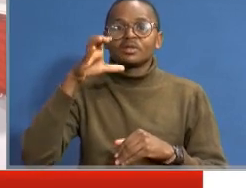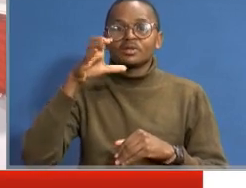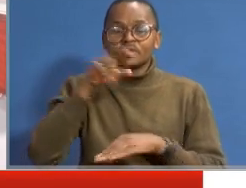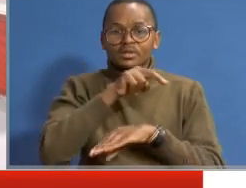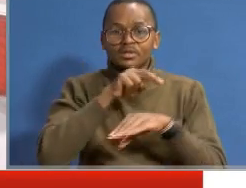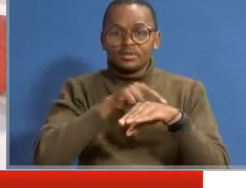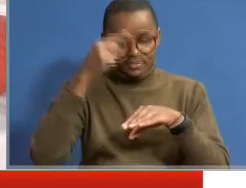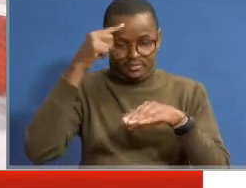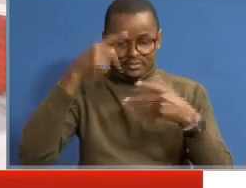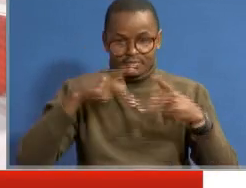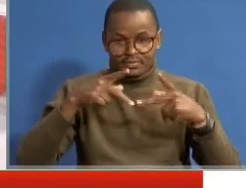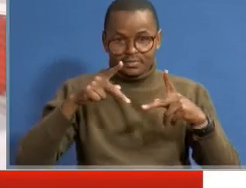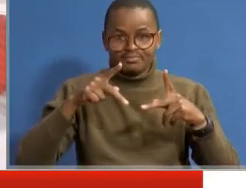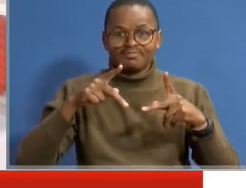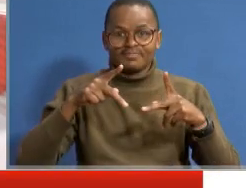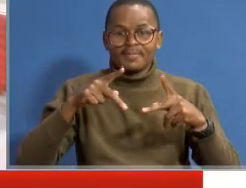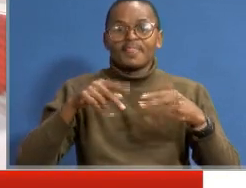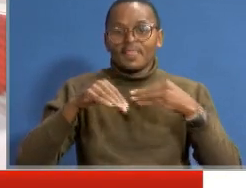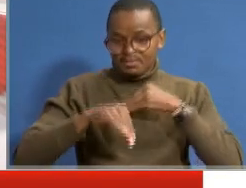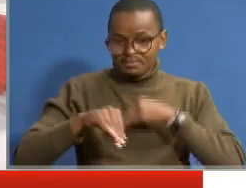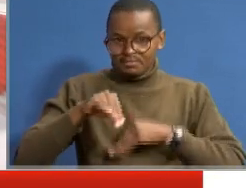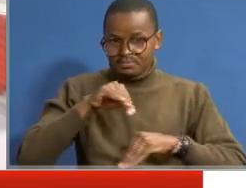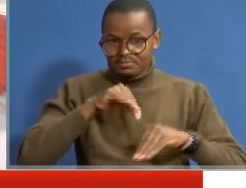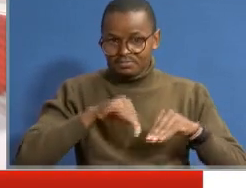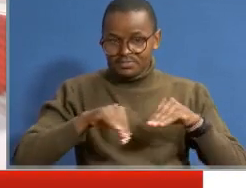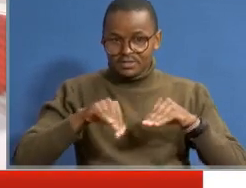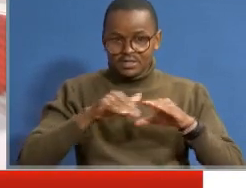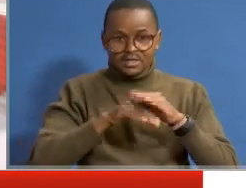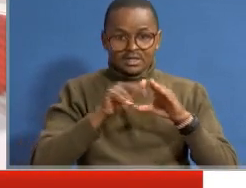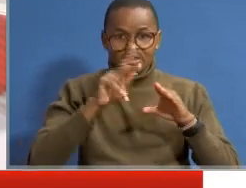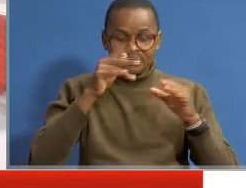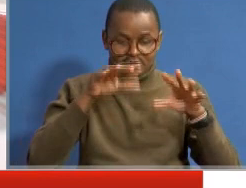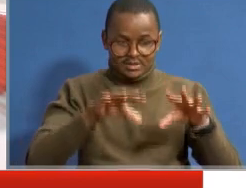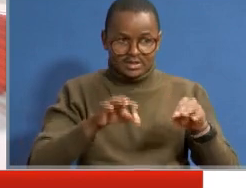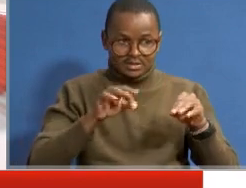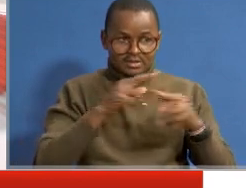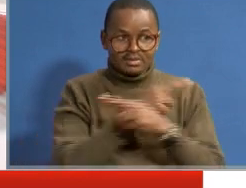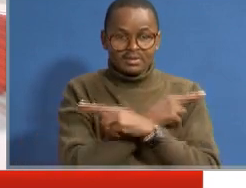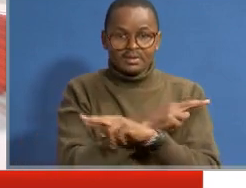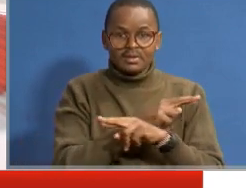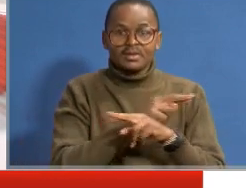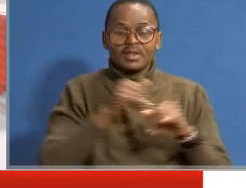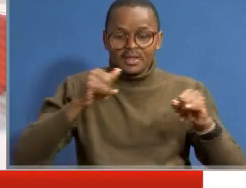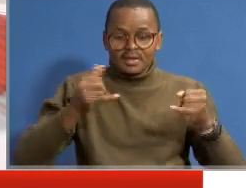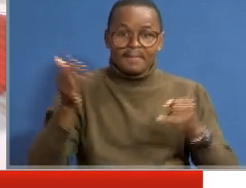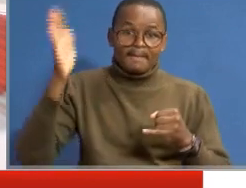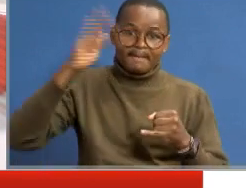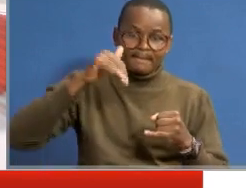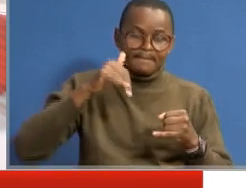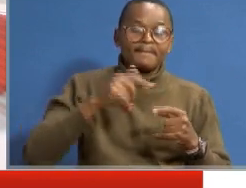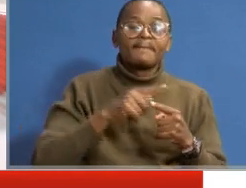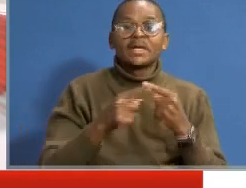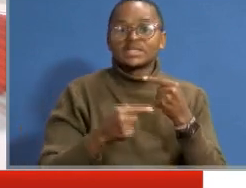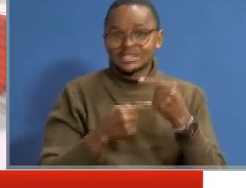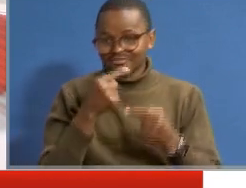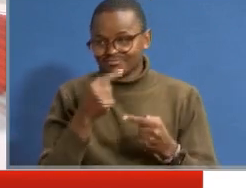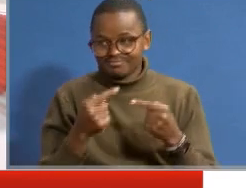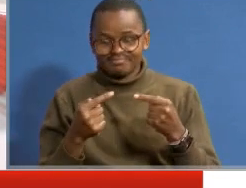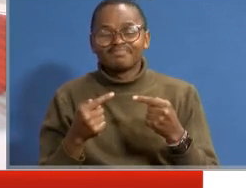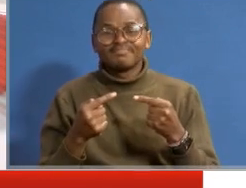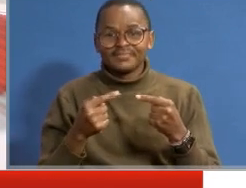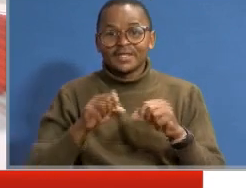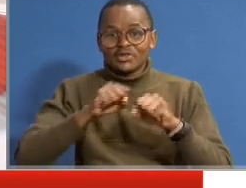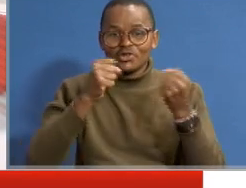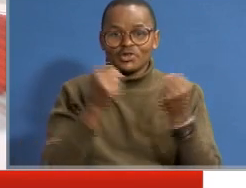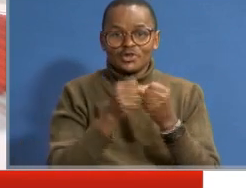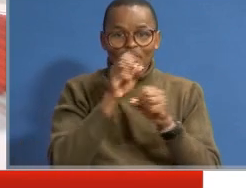Council for Persons with Disability in Kenya. Right now, we take a short breather. The broadcast comes back with more but continue engaging with us